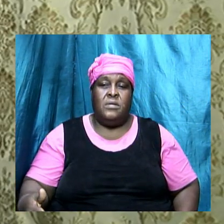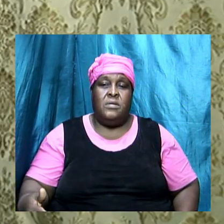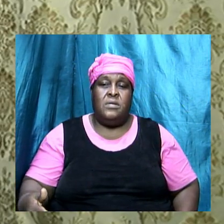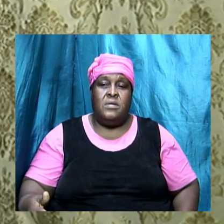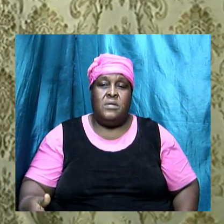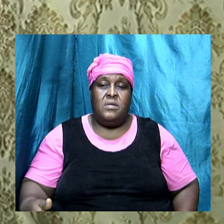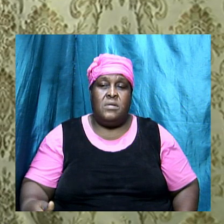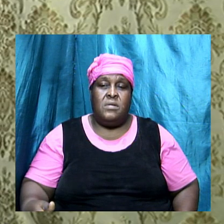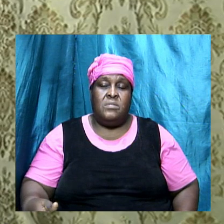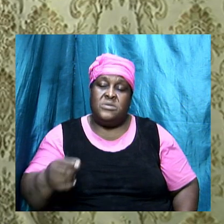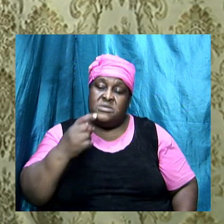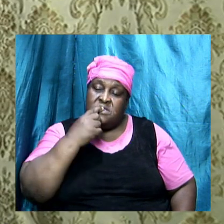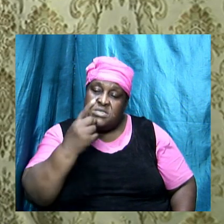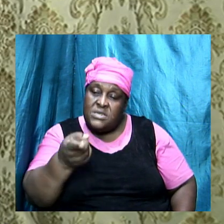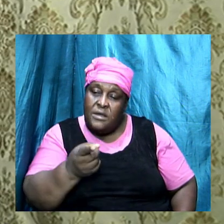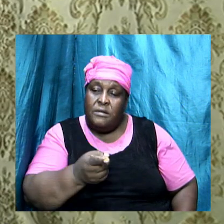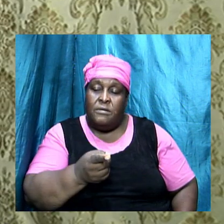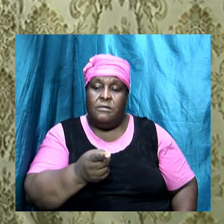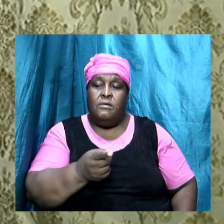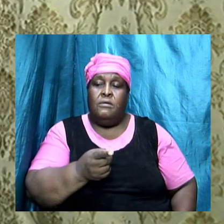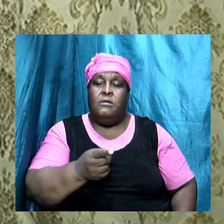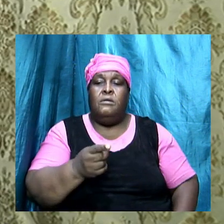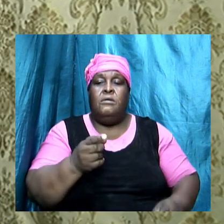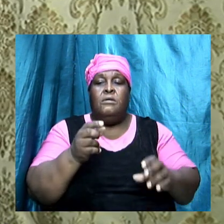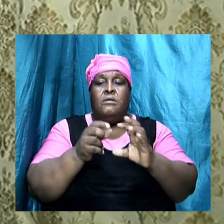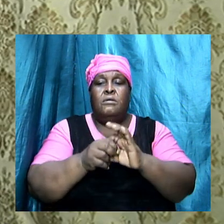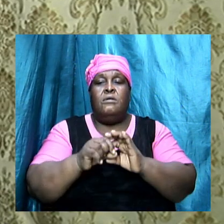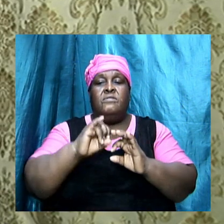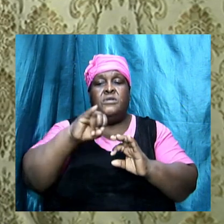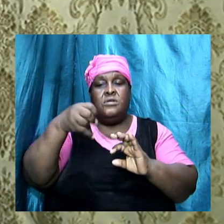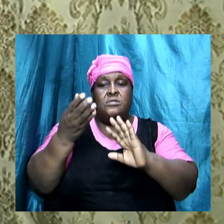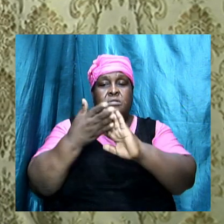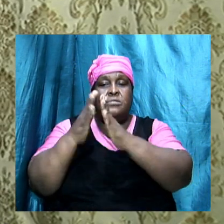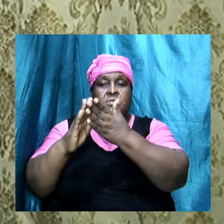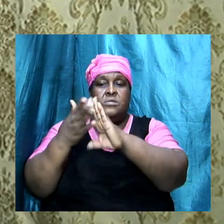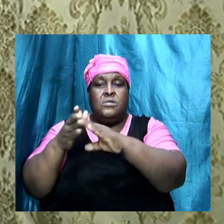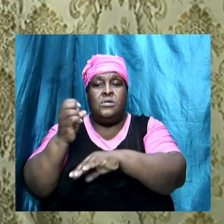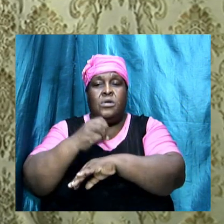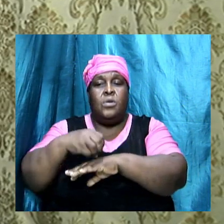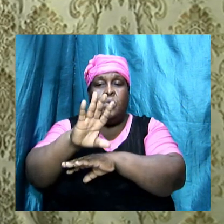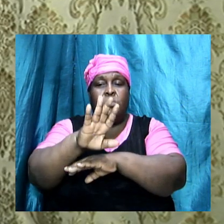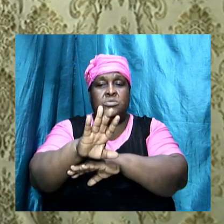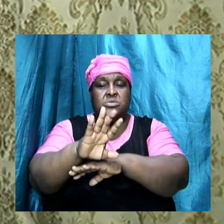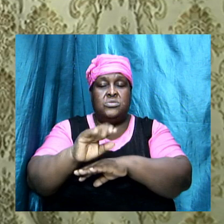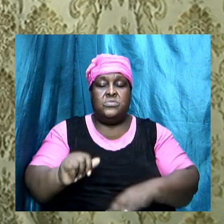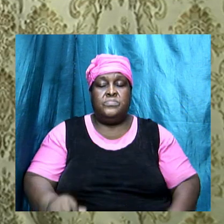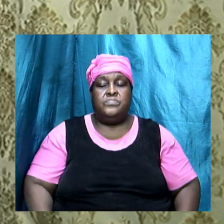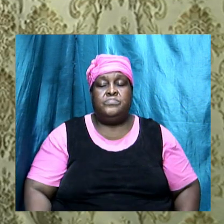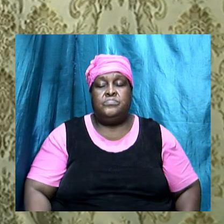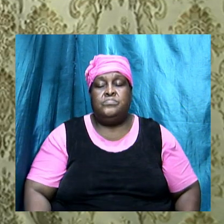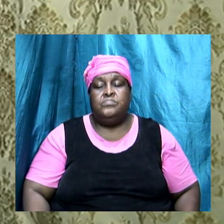decreed of the Jerusalem council let us look at Acts 15